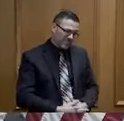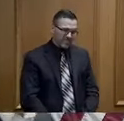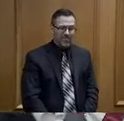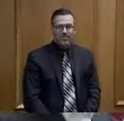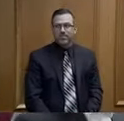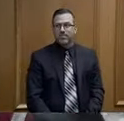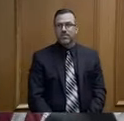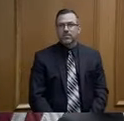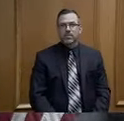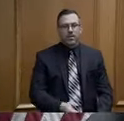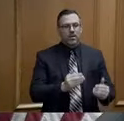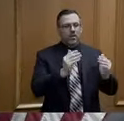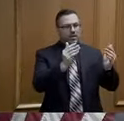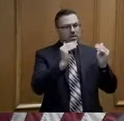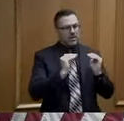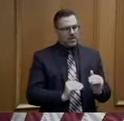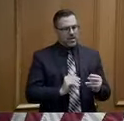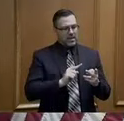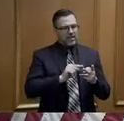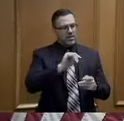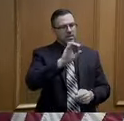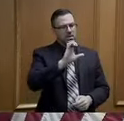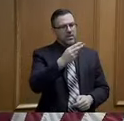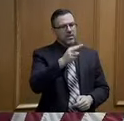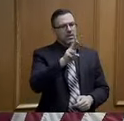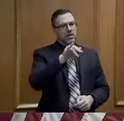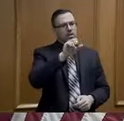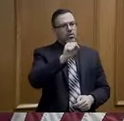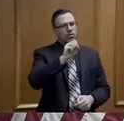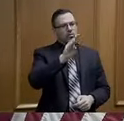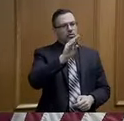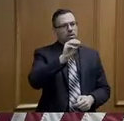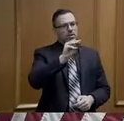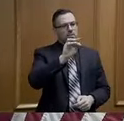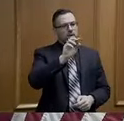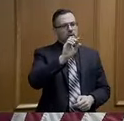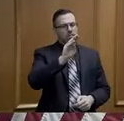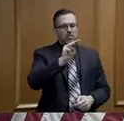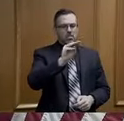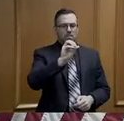Thanks, Jonathan. Next up, we'll go to Chris Bungard with WKRN.